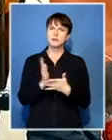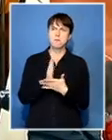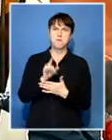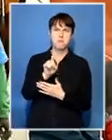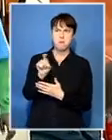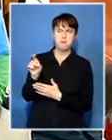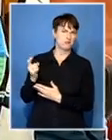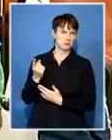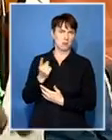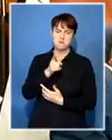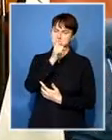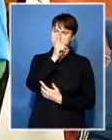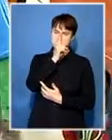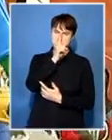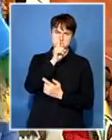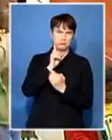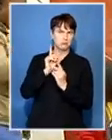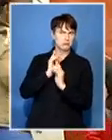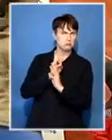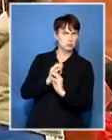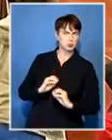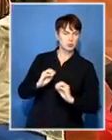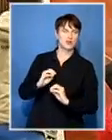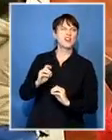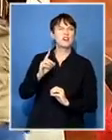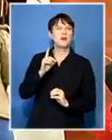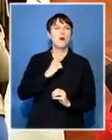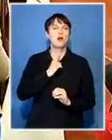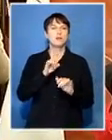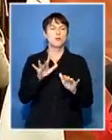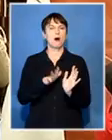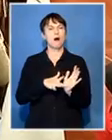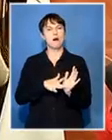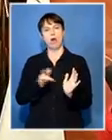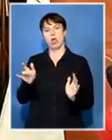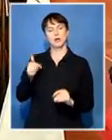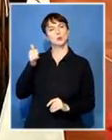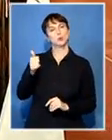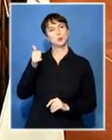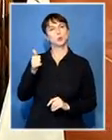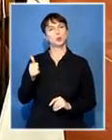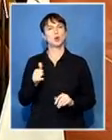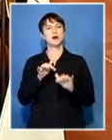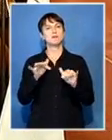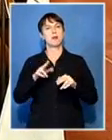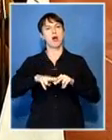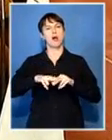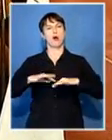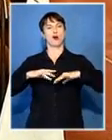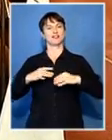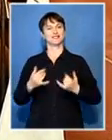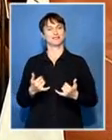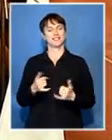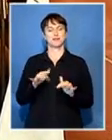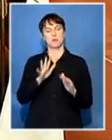are are making the most of the public holiday and having a bit of a lie-in but they are confident that people will come out and mark they make their eggs a little bit later